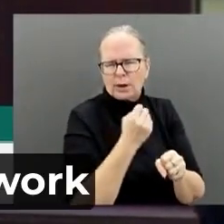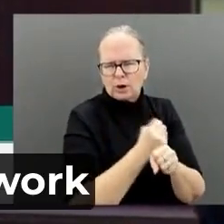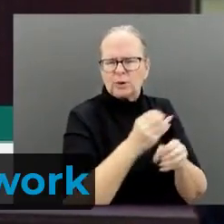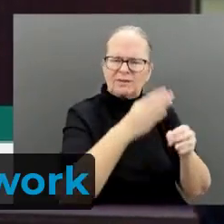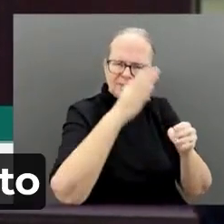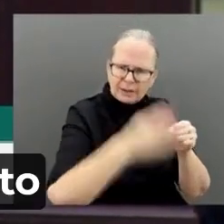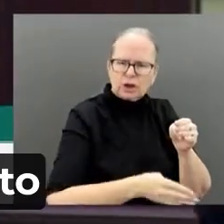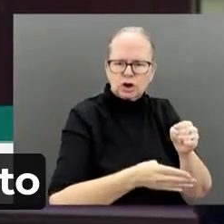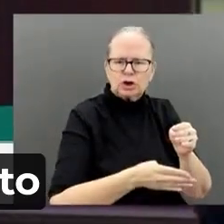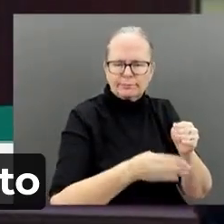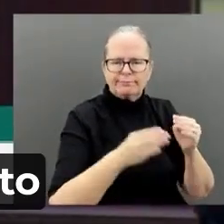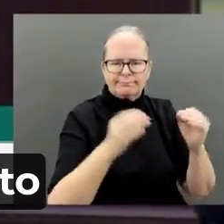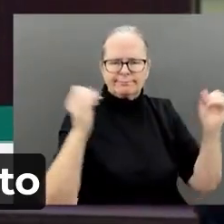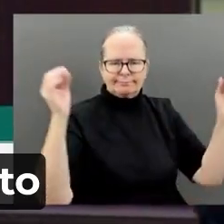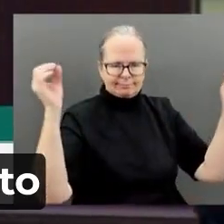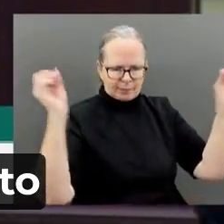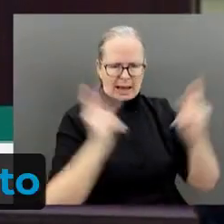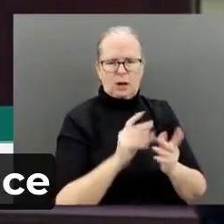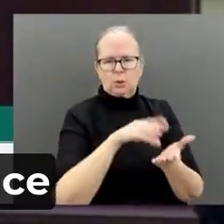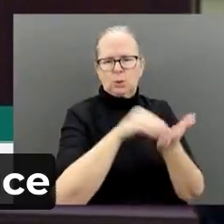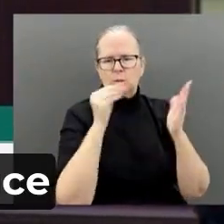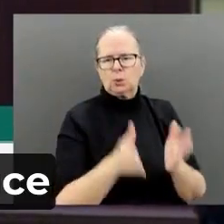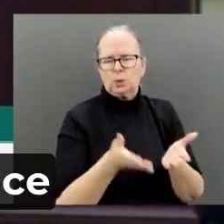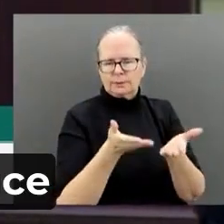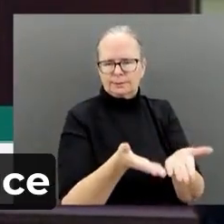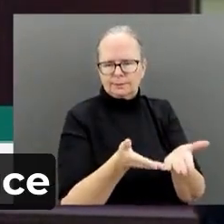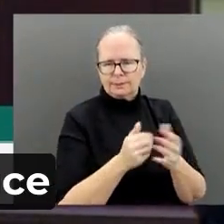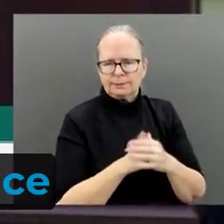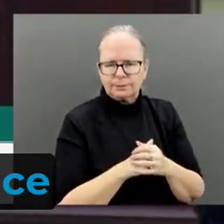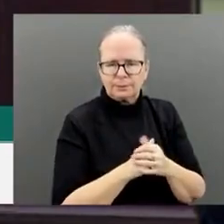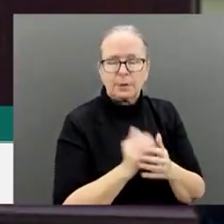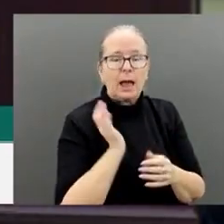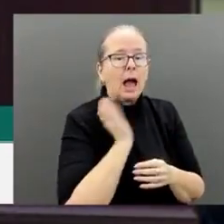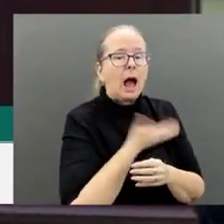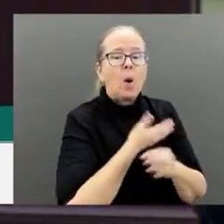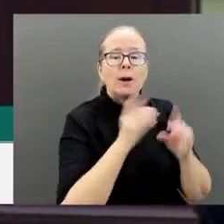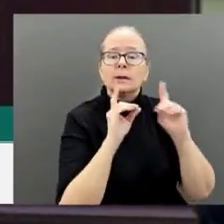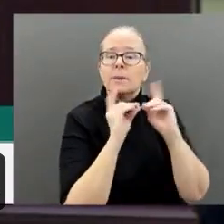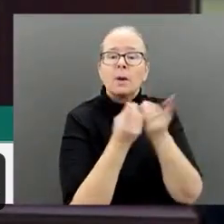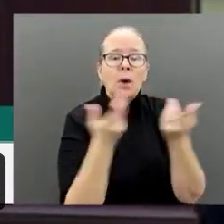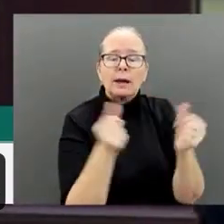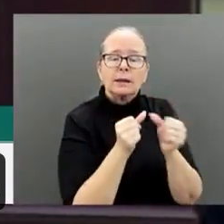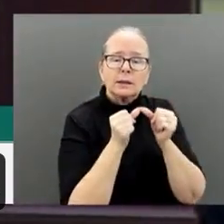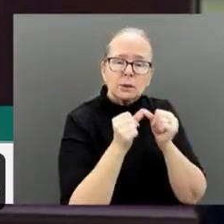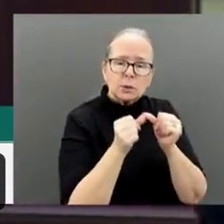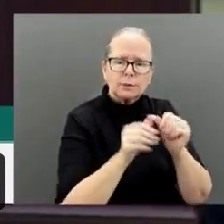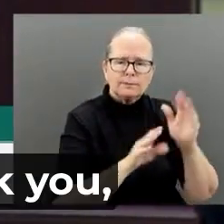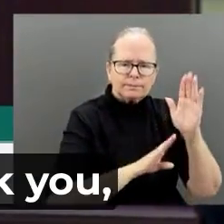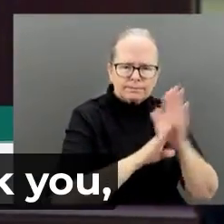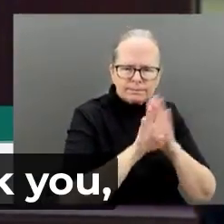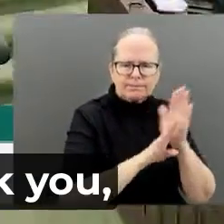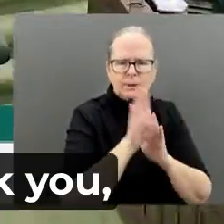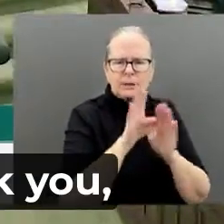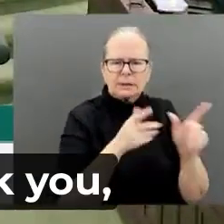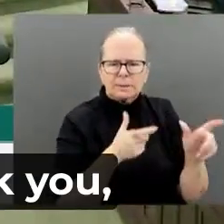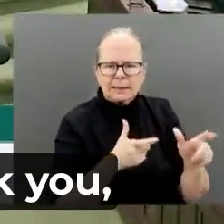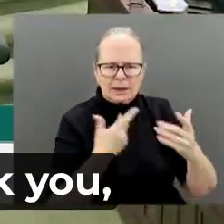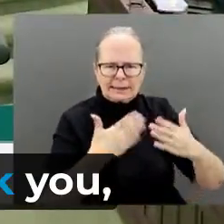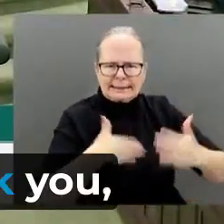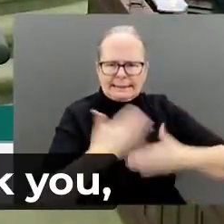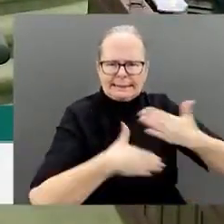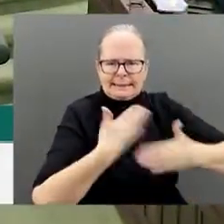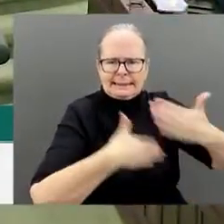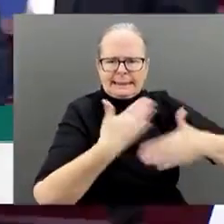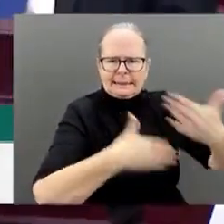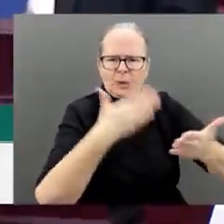continues to work and take every opportunity to speed up timelines and reduce costs, of course, while maintaining quality. The Honourable Member. Honourable Member.